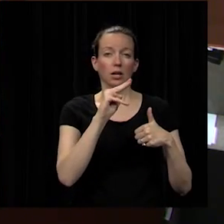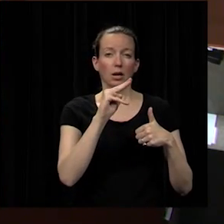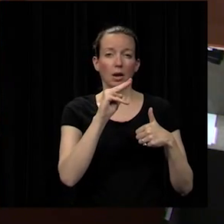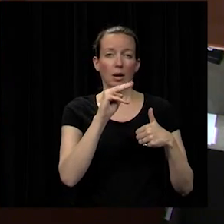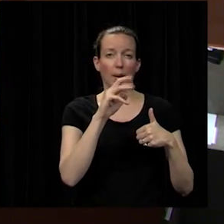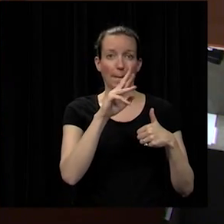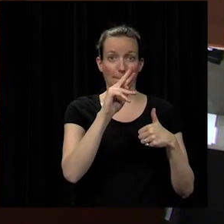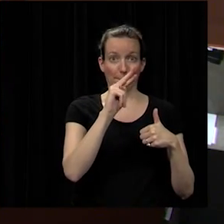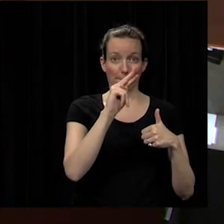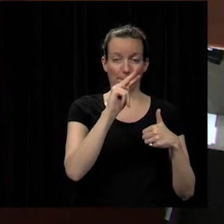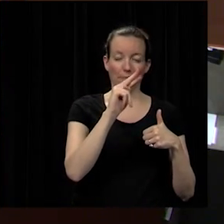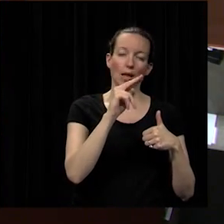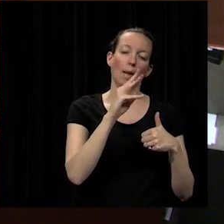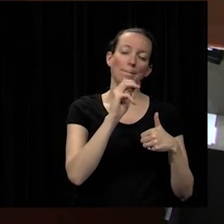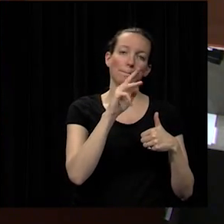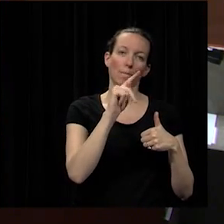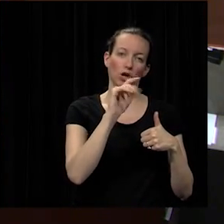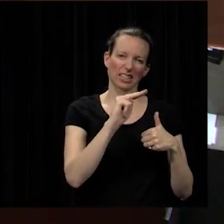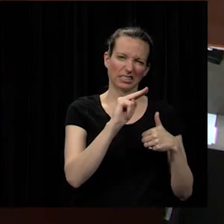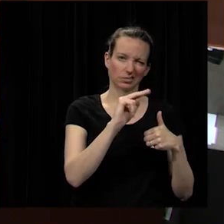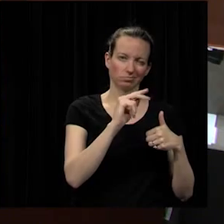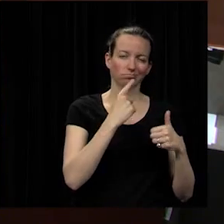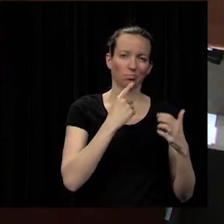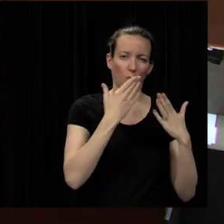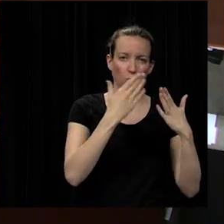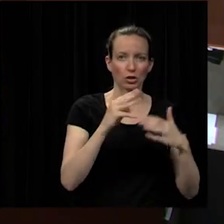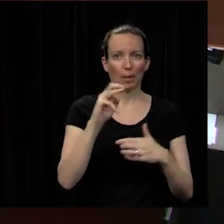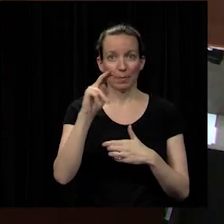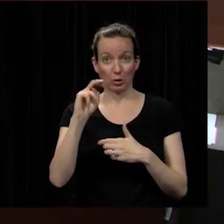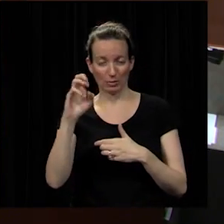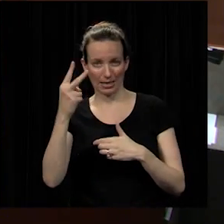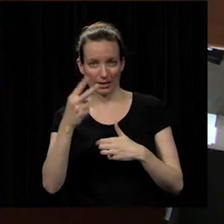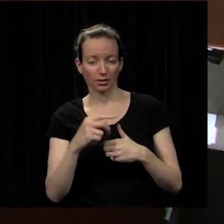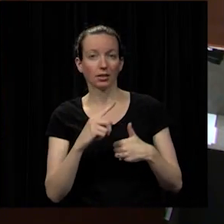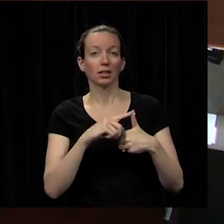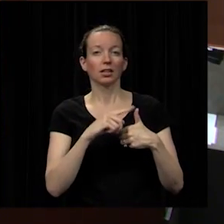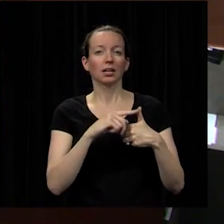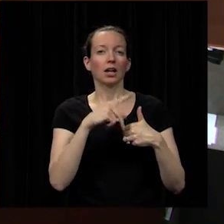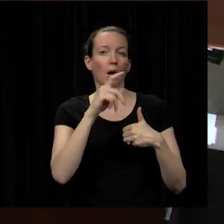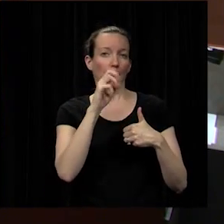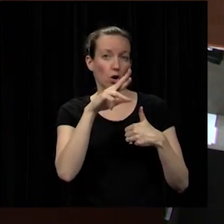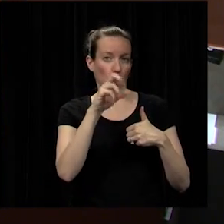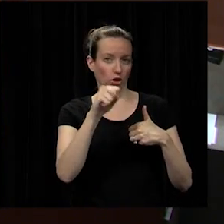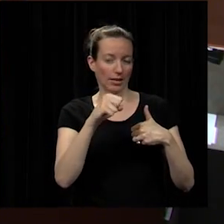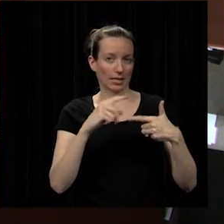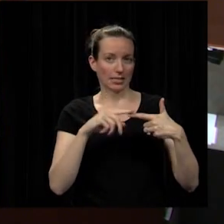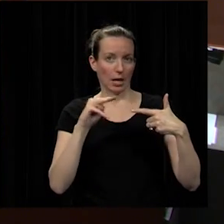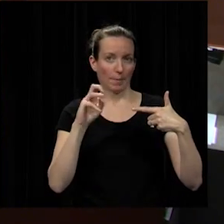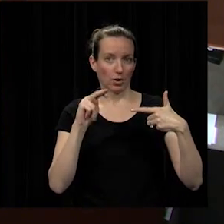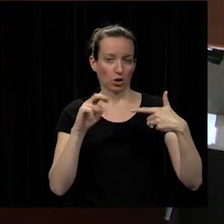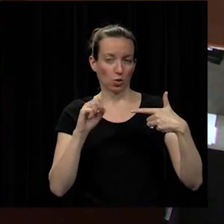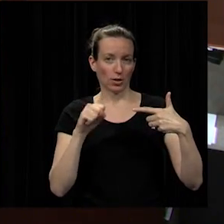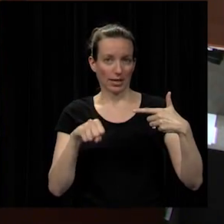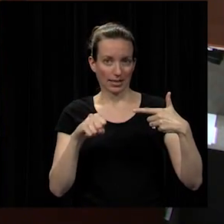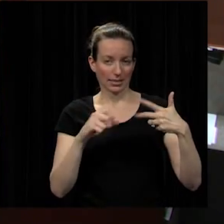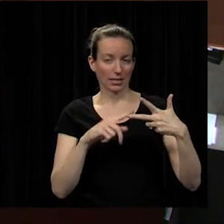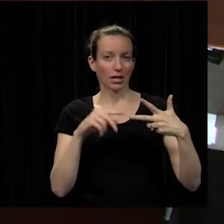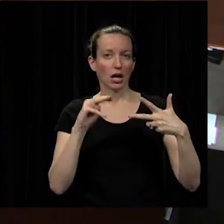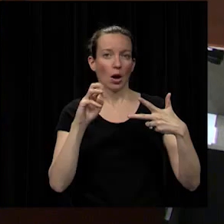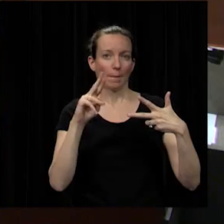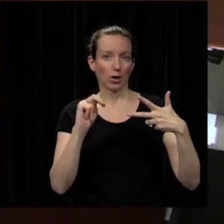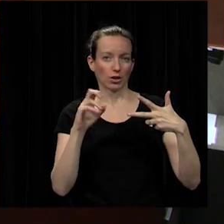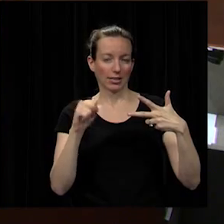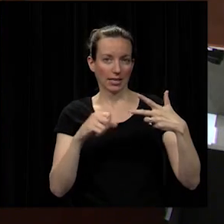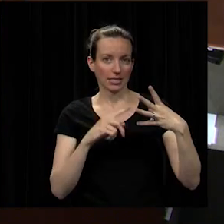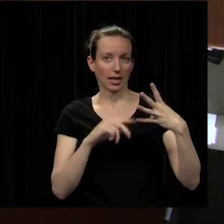martin second by mr mccune roll call vote mr parker yes mr mccune yes mrs martin yes mrs